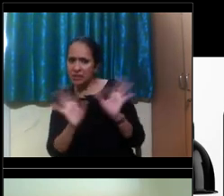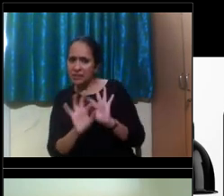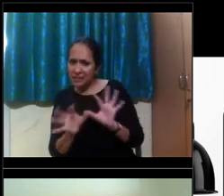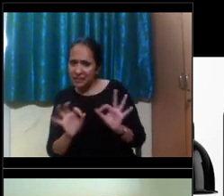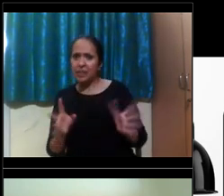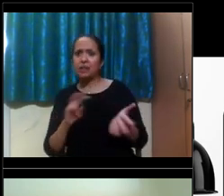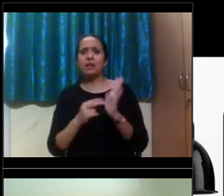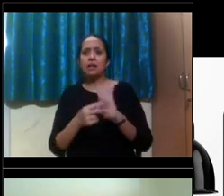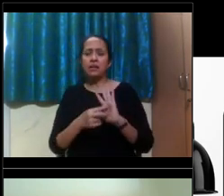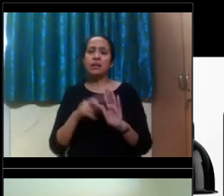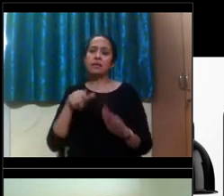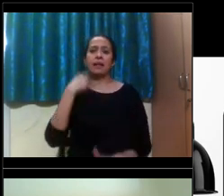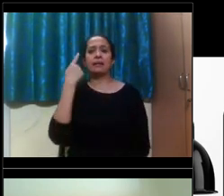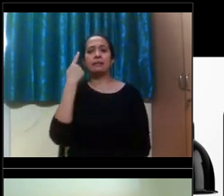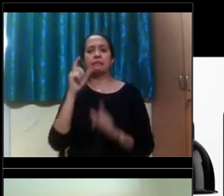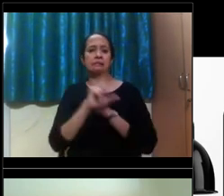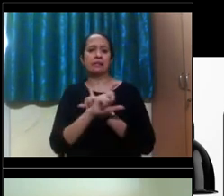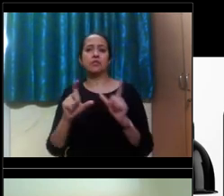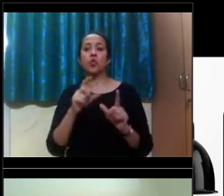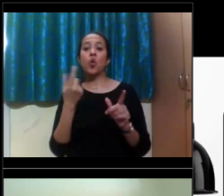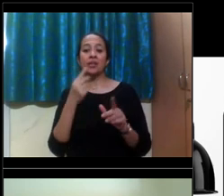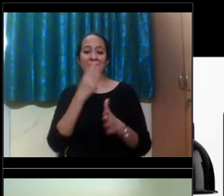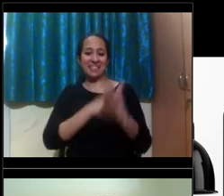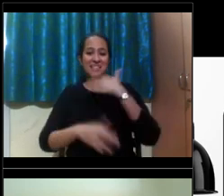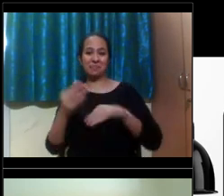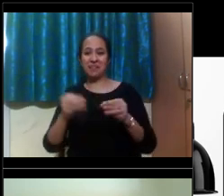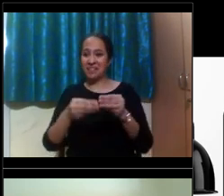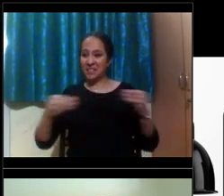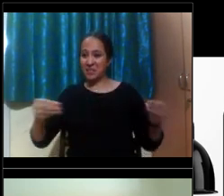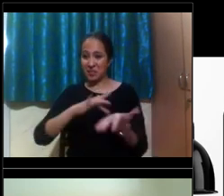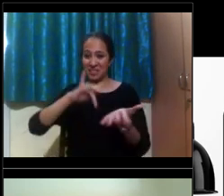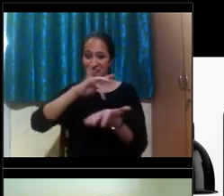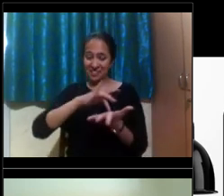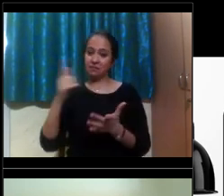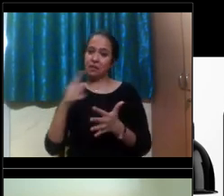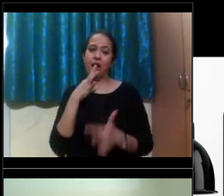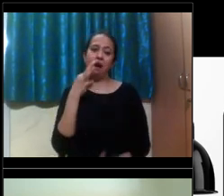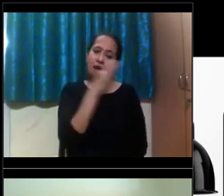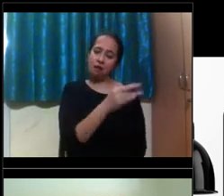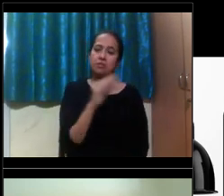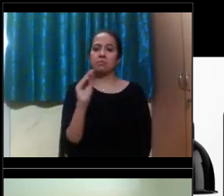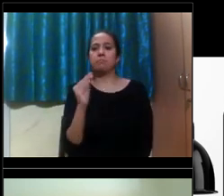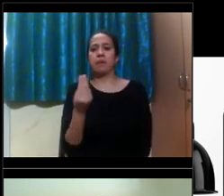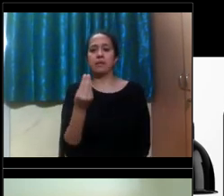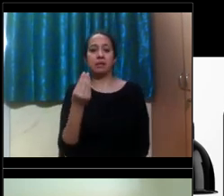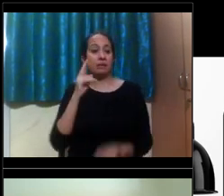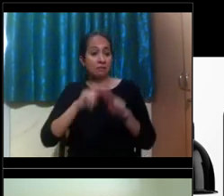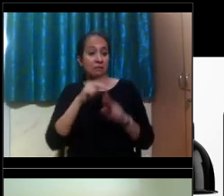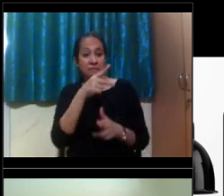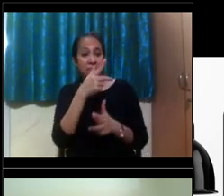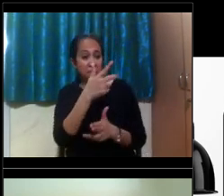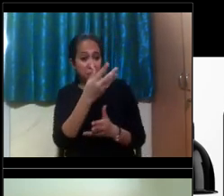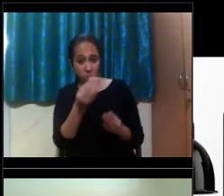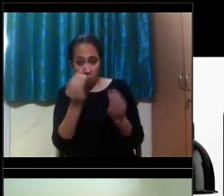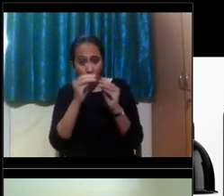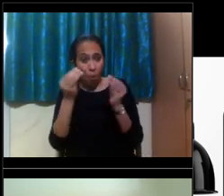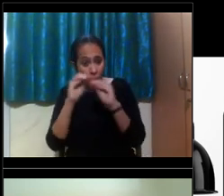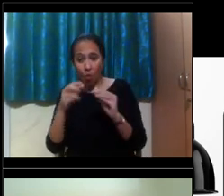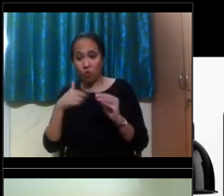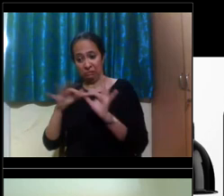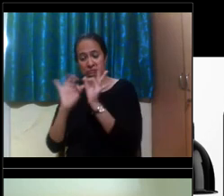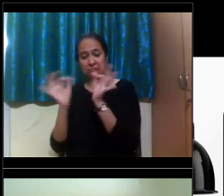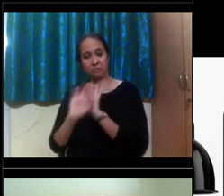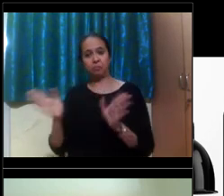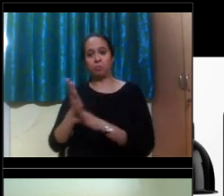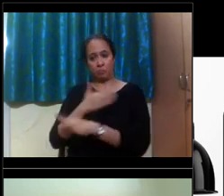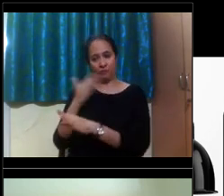Resource Center that you can connect with in the U.S., just to make sure if there's anything additional that you can do when you're home, then it's better to